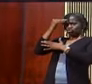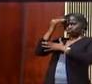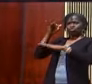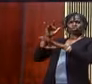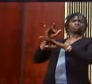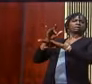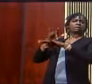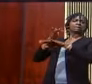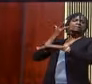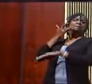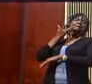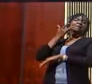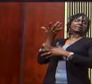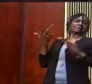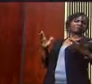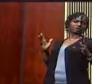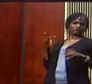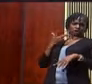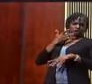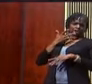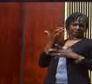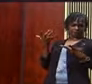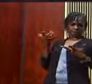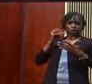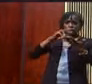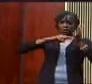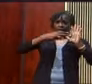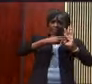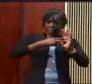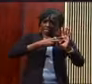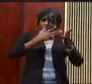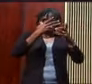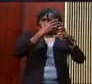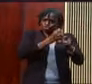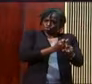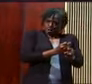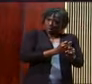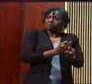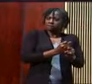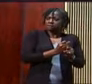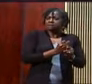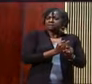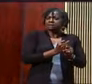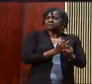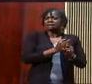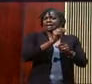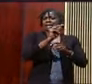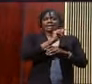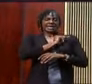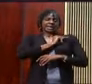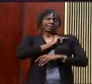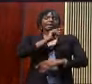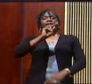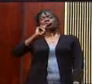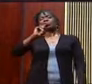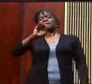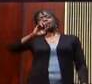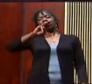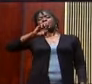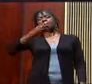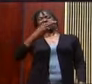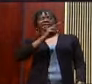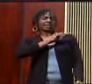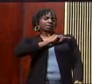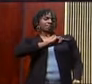wine was okay. And so Nehemiah was a person of privilege. But wait, he's a person of